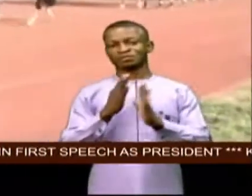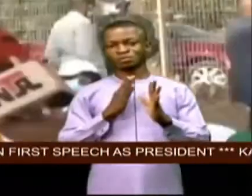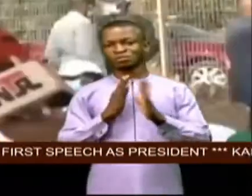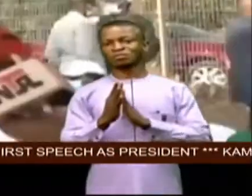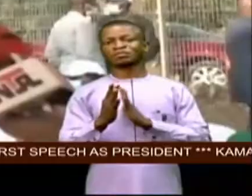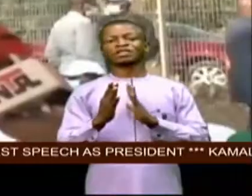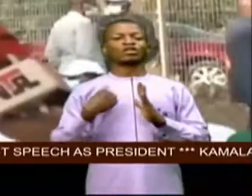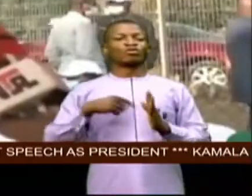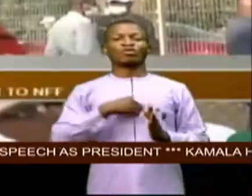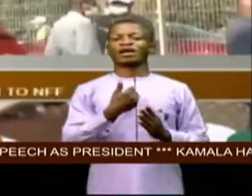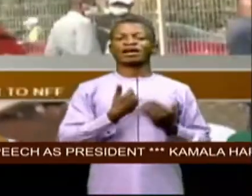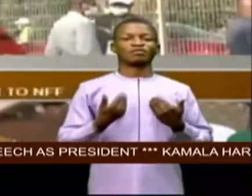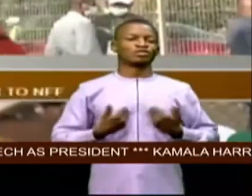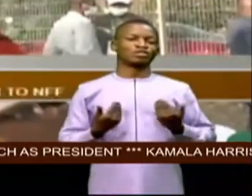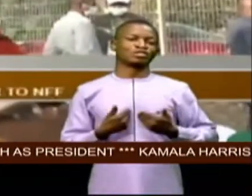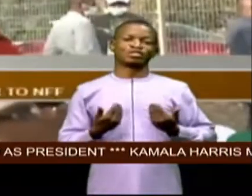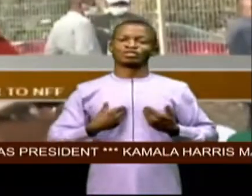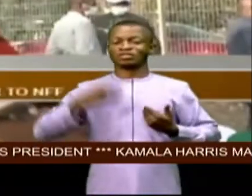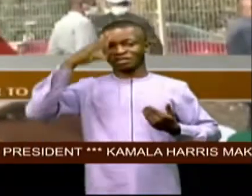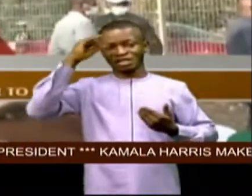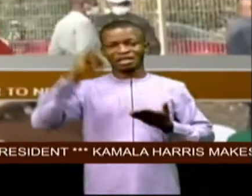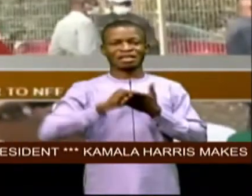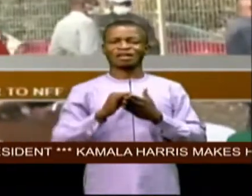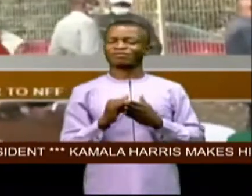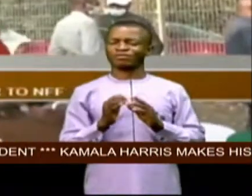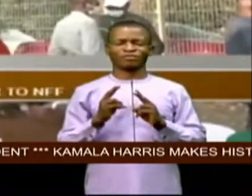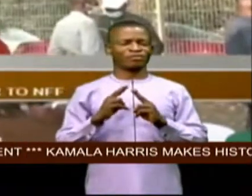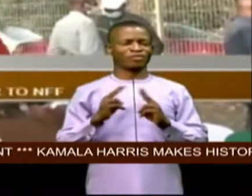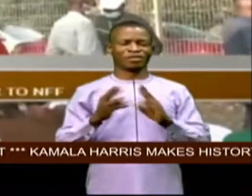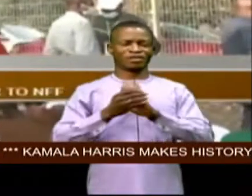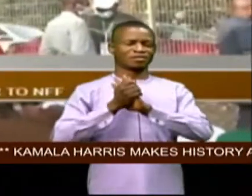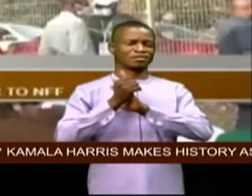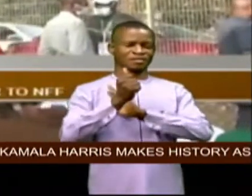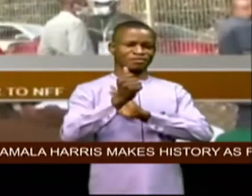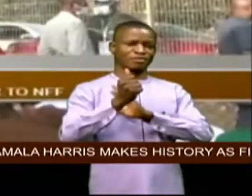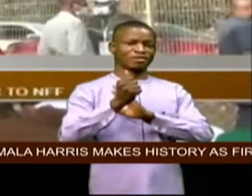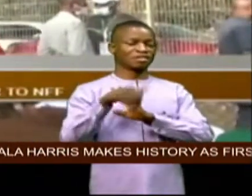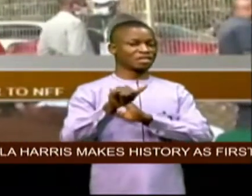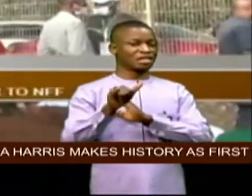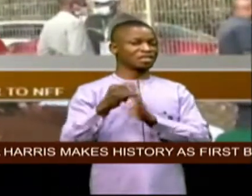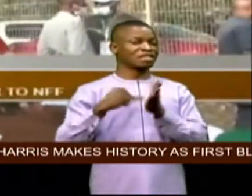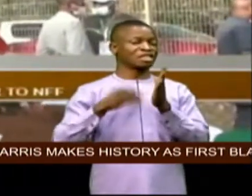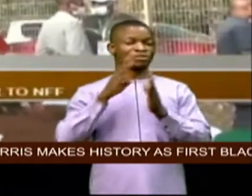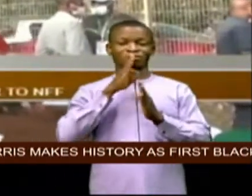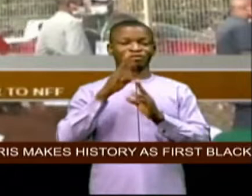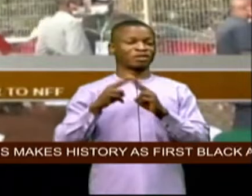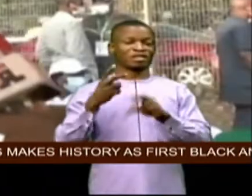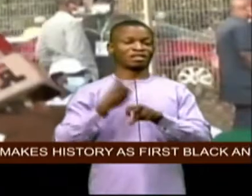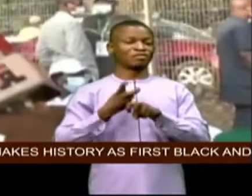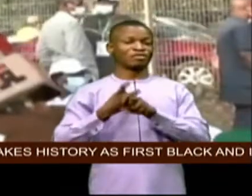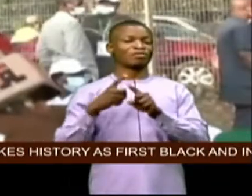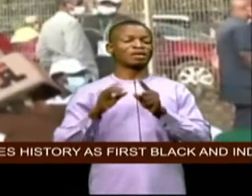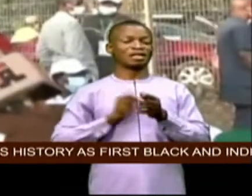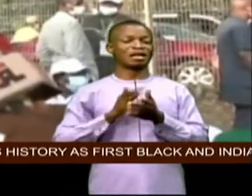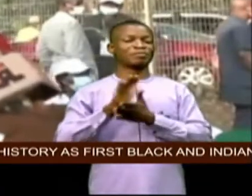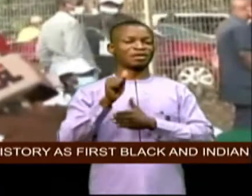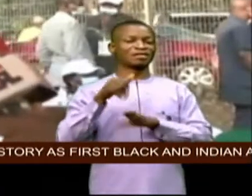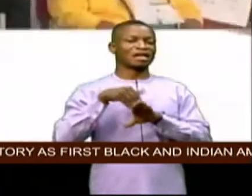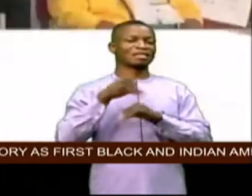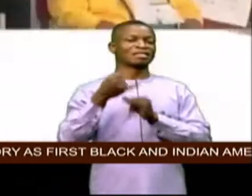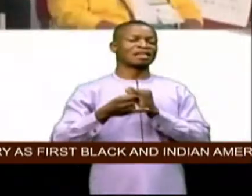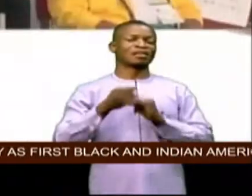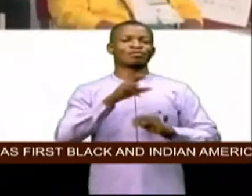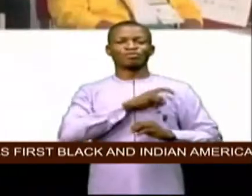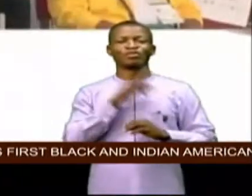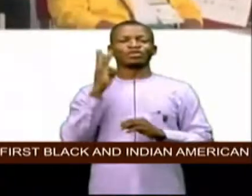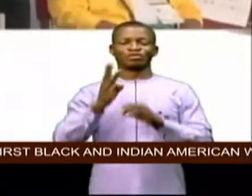we have young guys that are talented uh however it's going to be difficult but i believe that at the end of it police will come on top